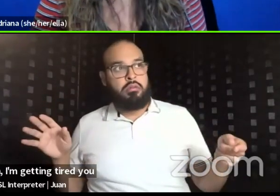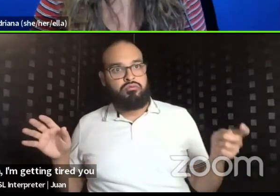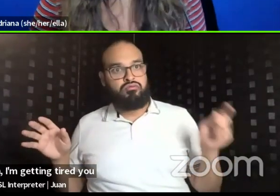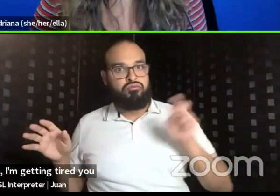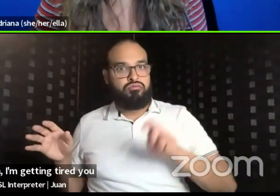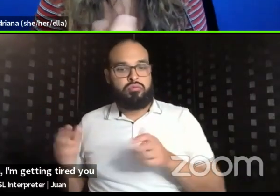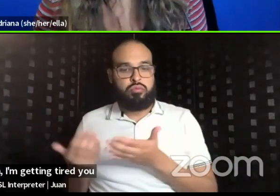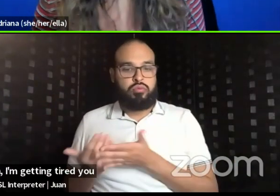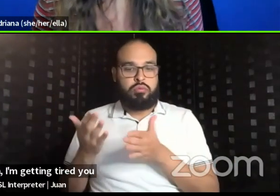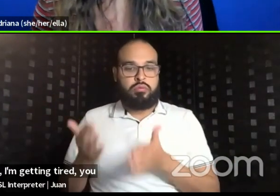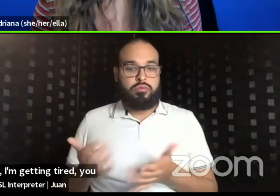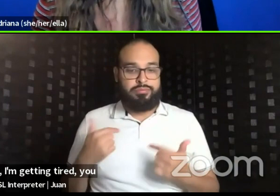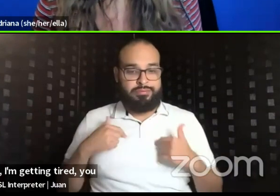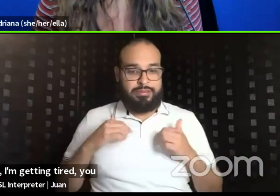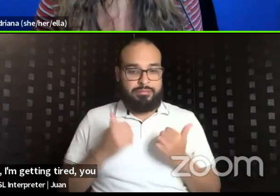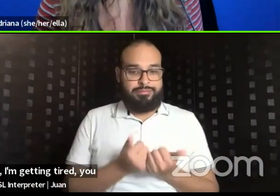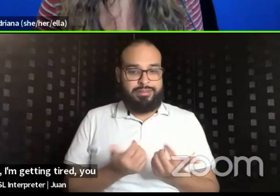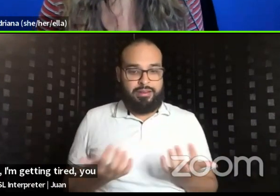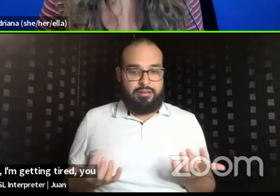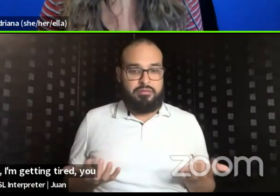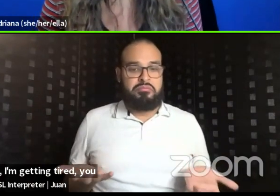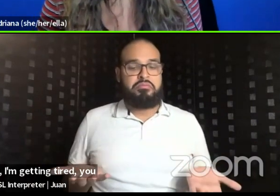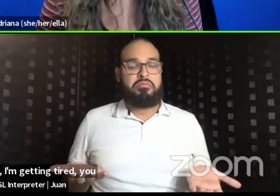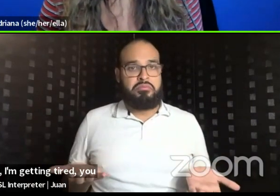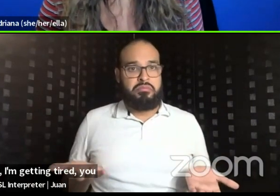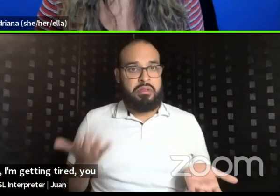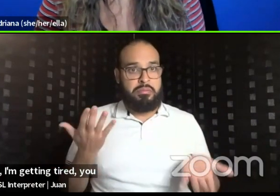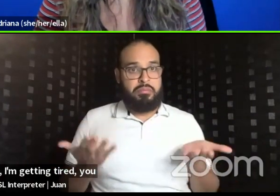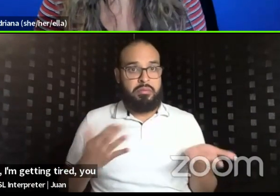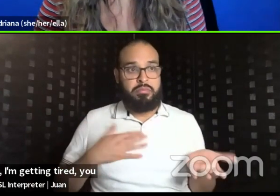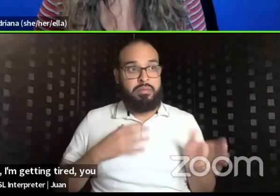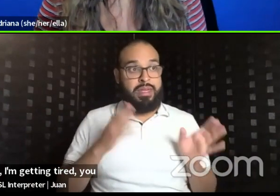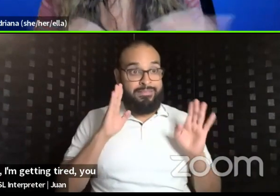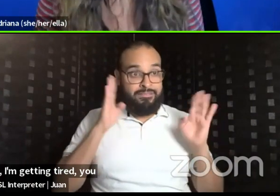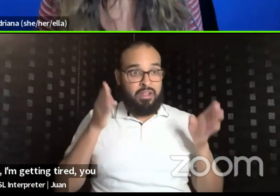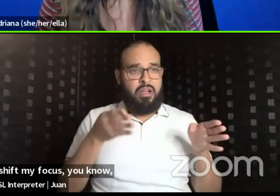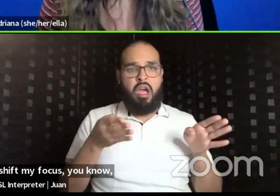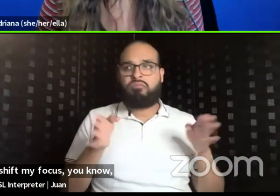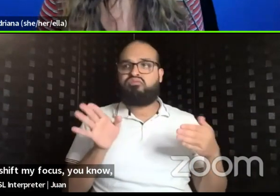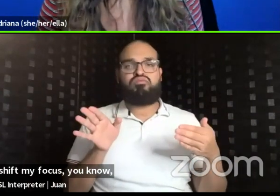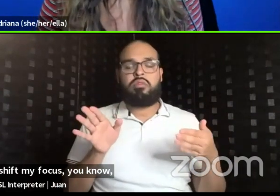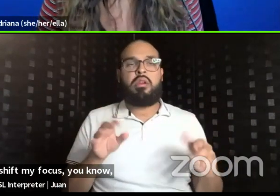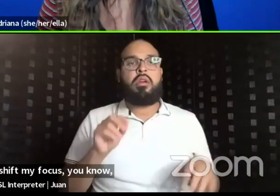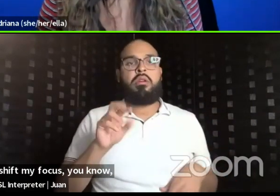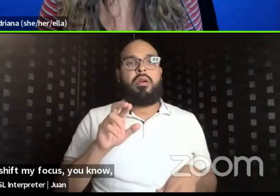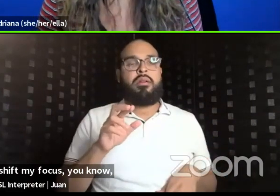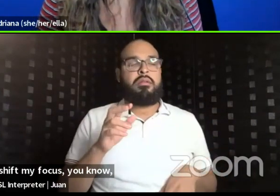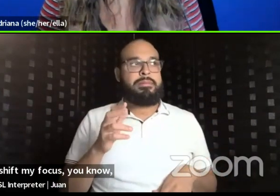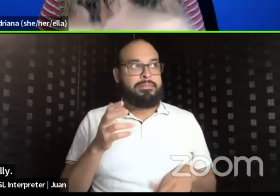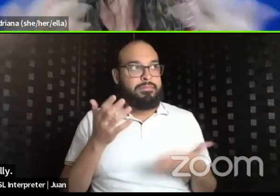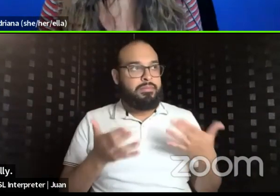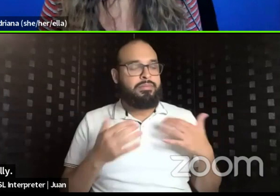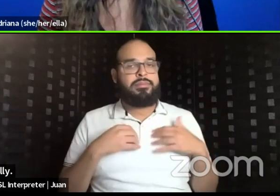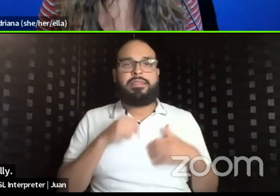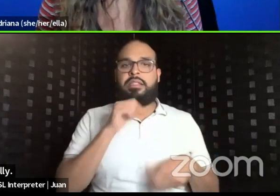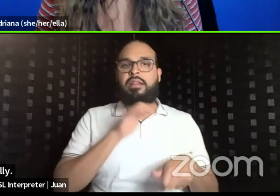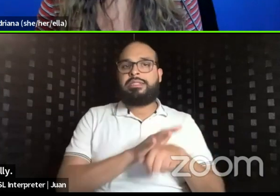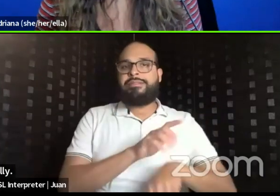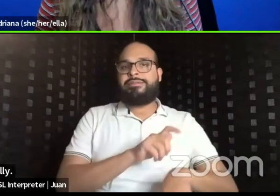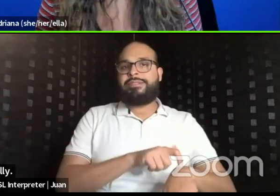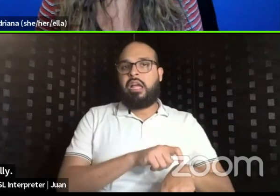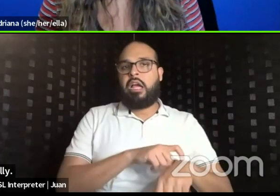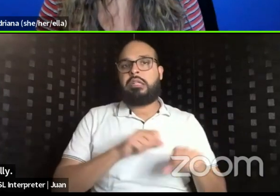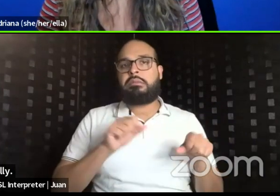I might want to shift my focus, you know, eventually, uh, or I might not have the capacity, right, to spend so much